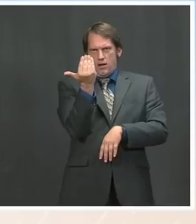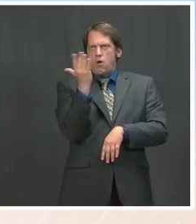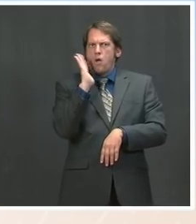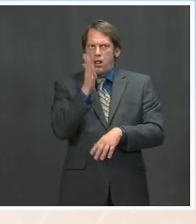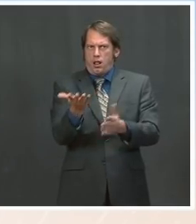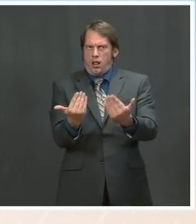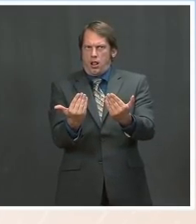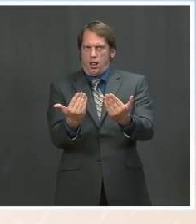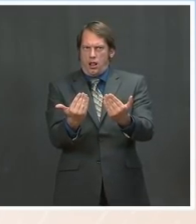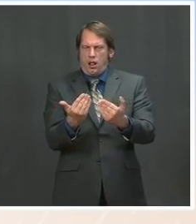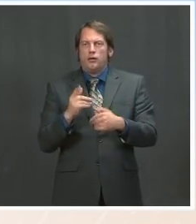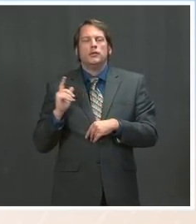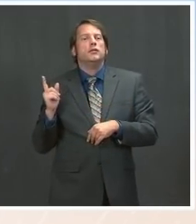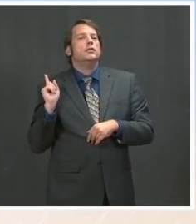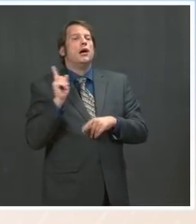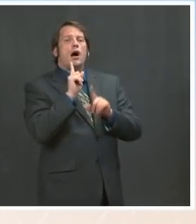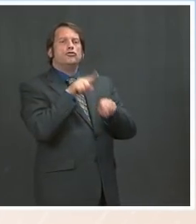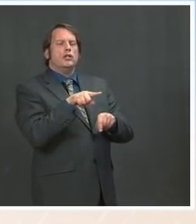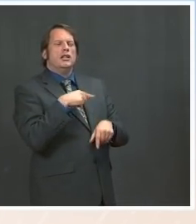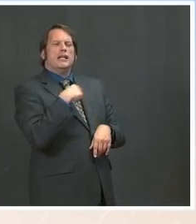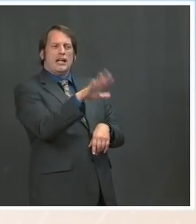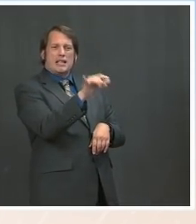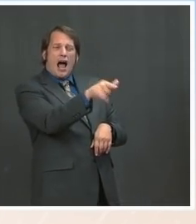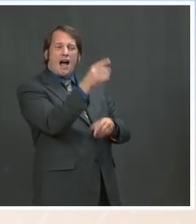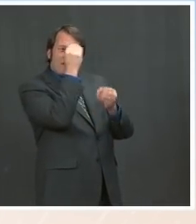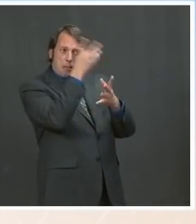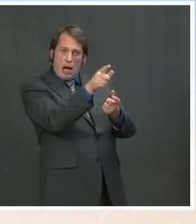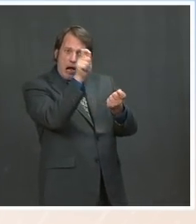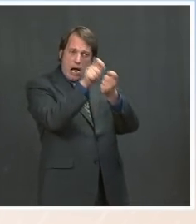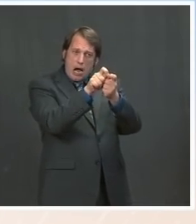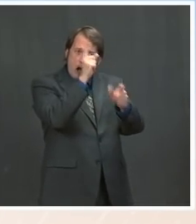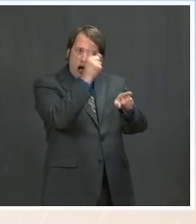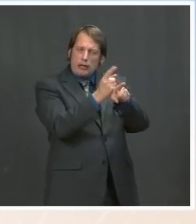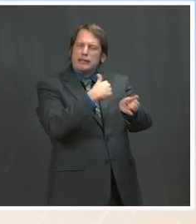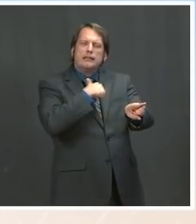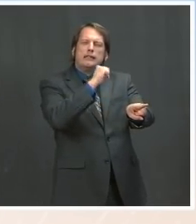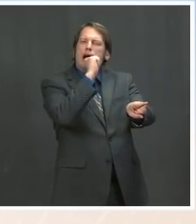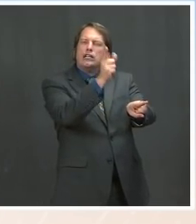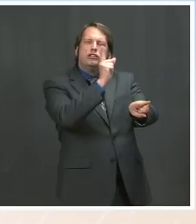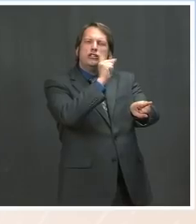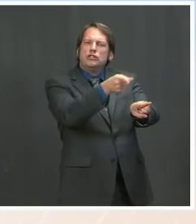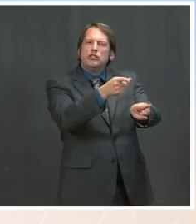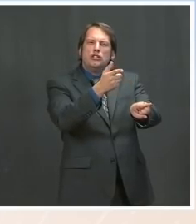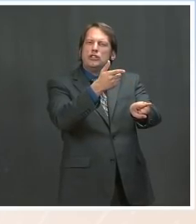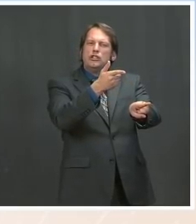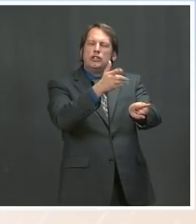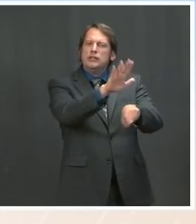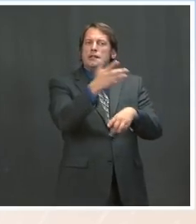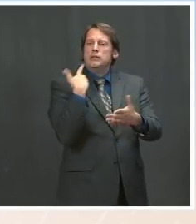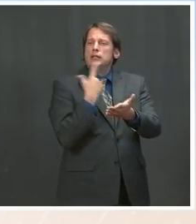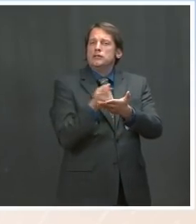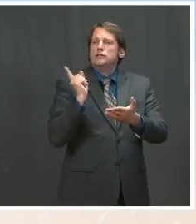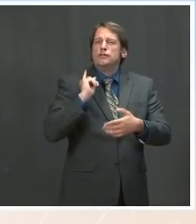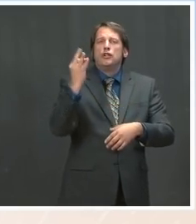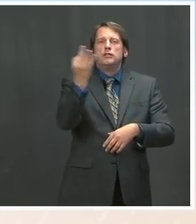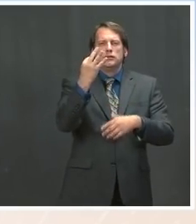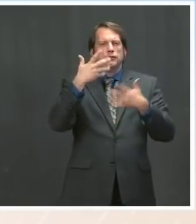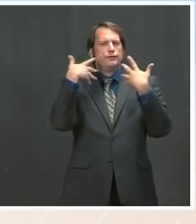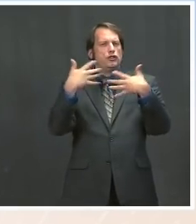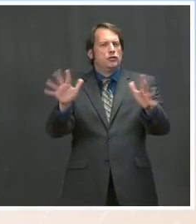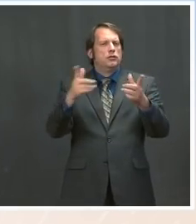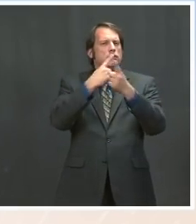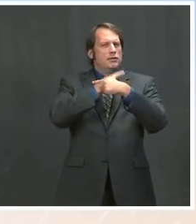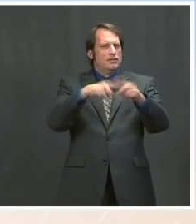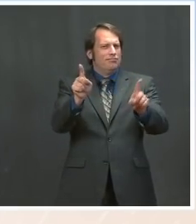Friday. But let me walk you through what we did announce. Last week's announcement — or Friday's announcement, I should say — was